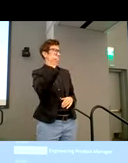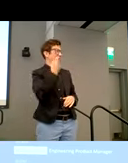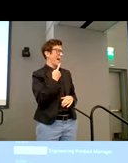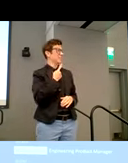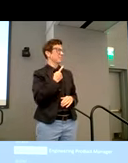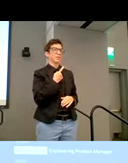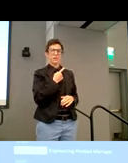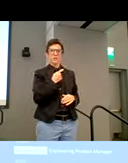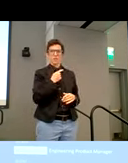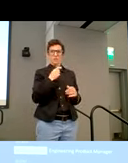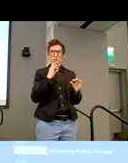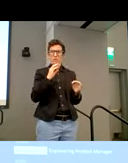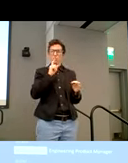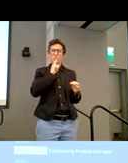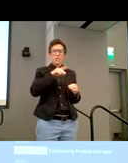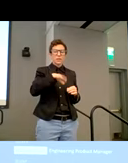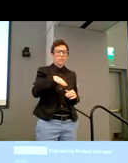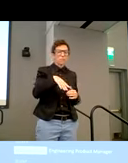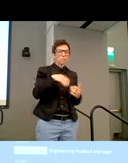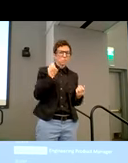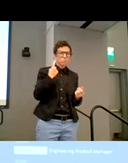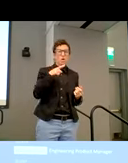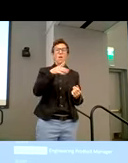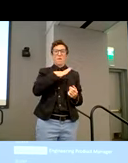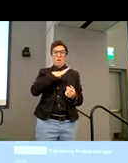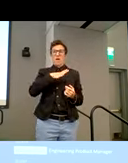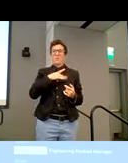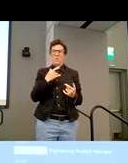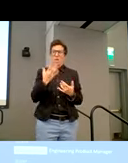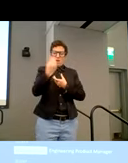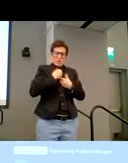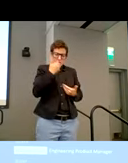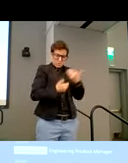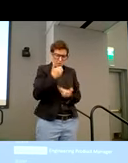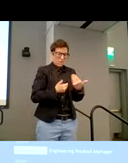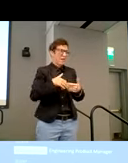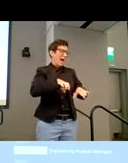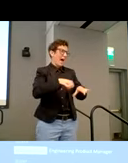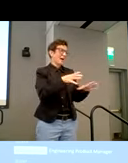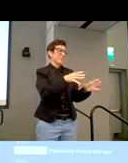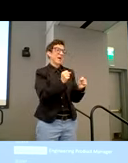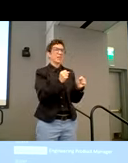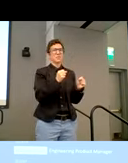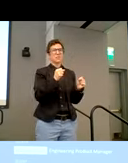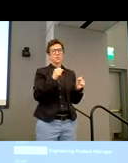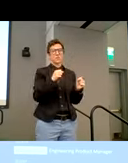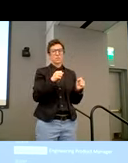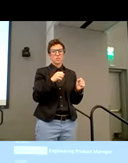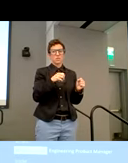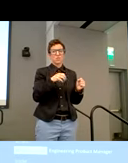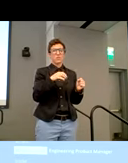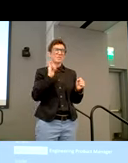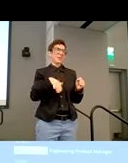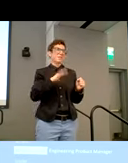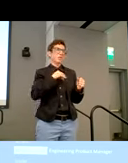nimble, taking that to heart, and to act fast on that feedback. And that's very much the same with accessibility, because we do everything.